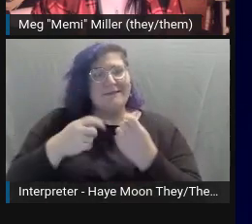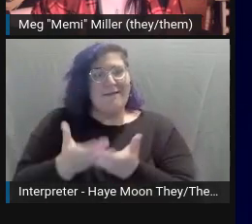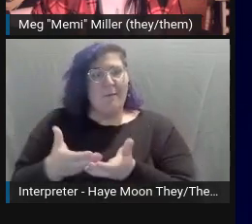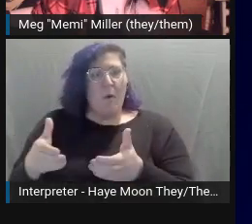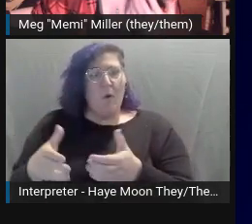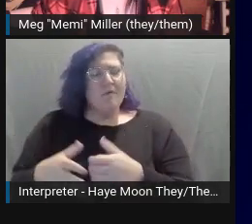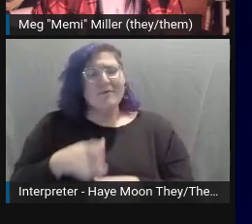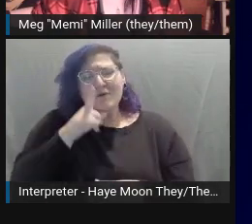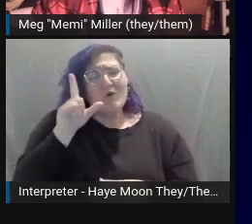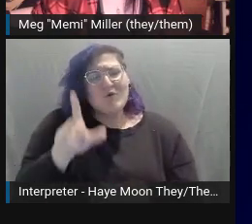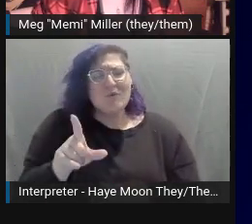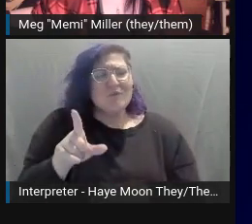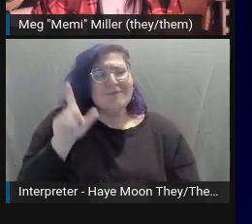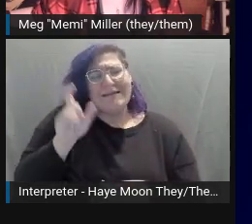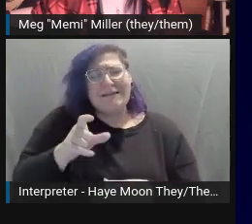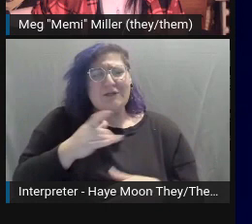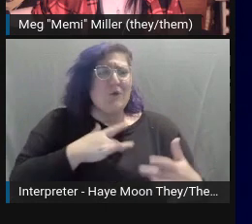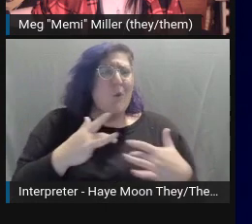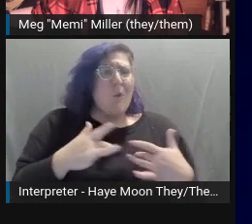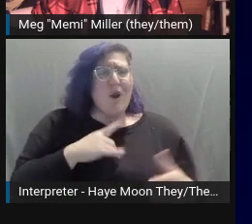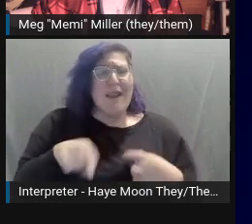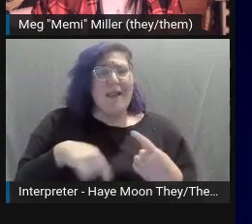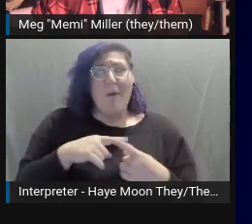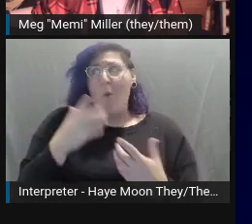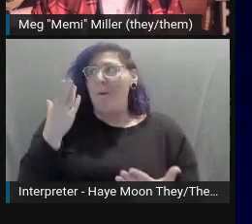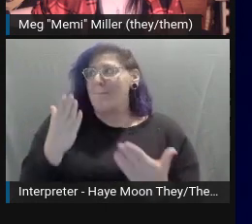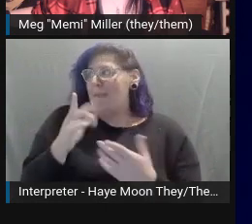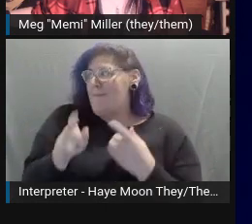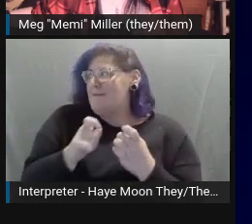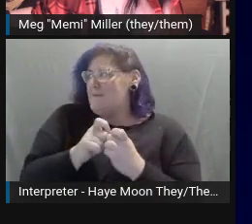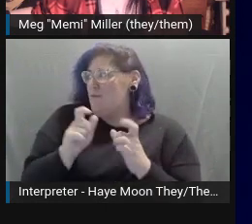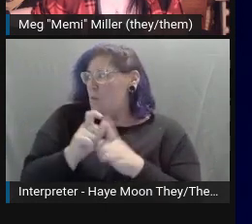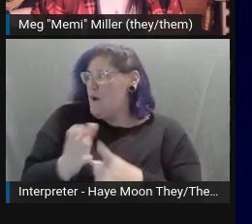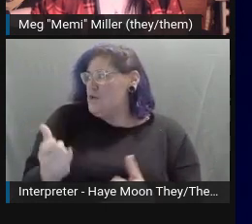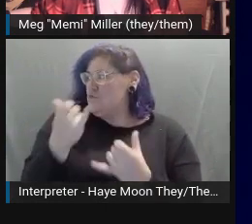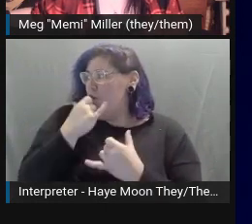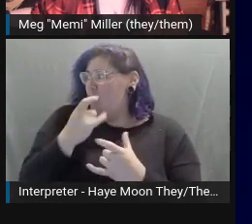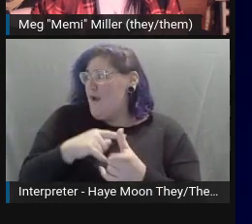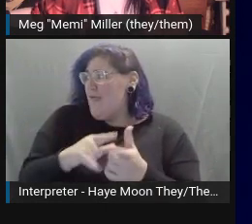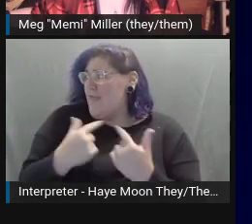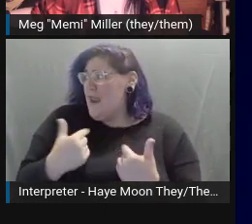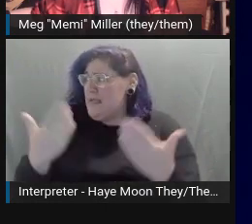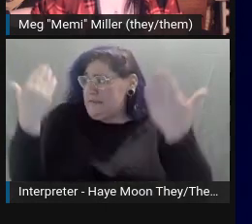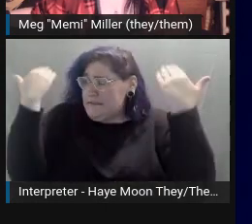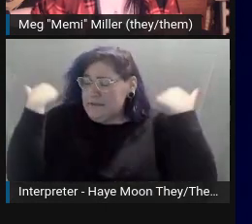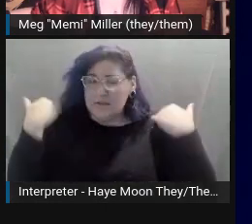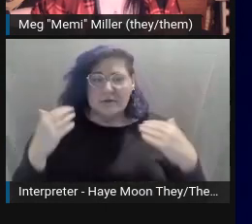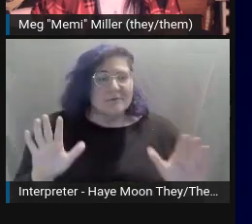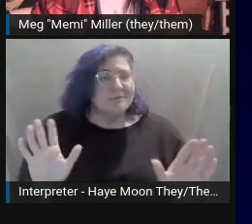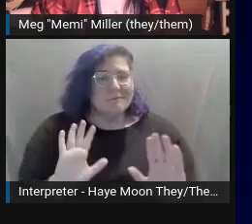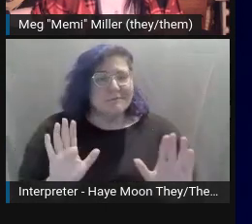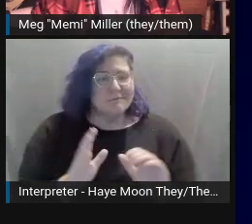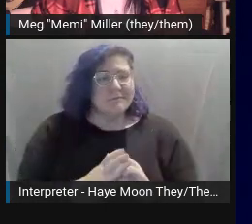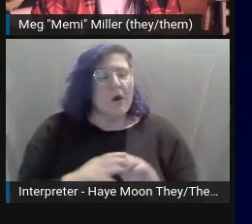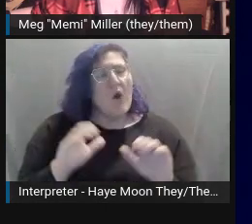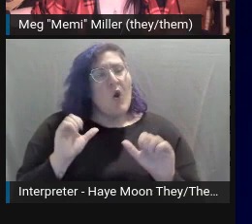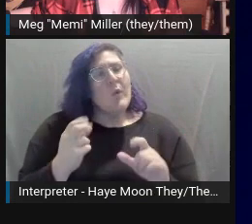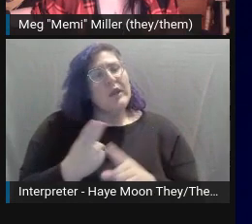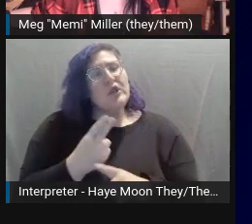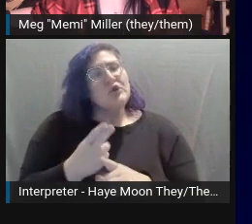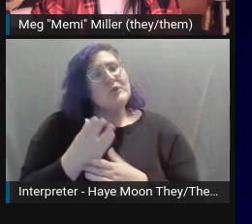that you cave under your own pressure. We can also remove some words for the sake of time and efficiency.